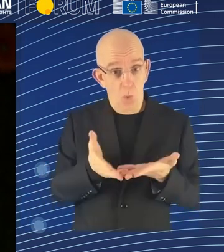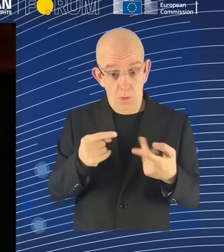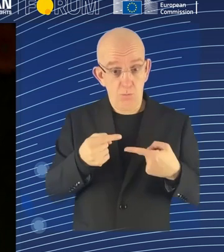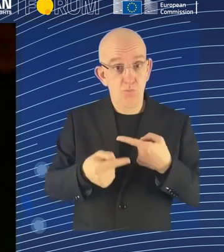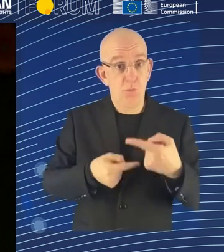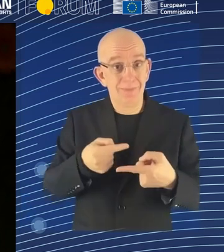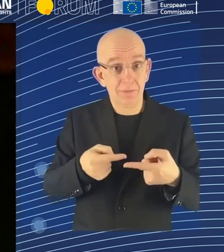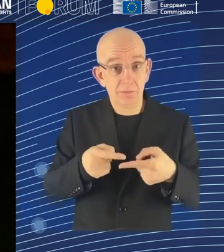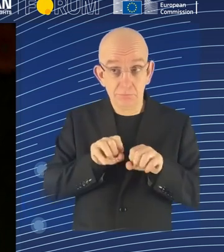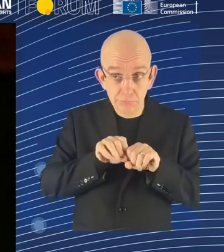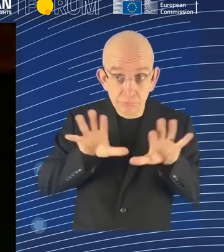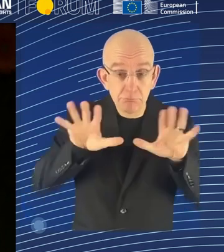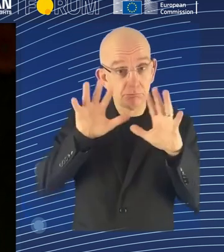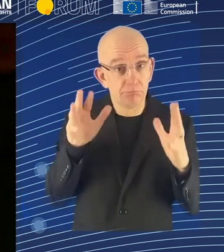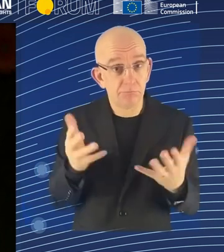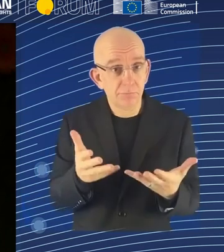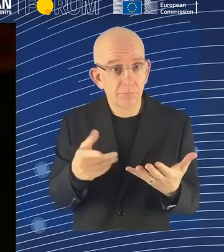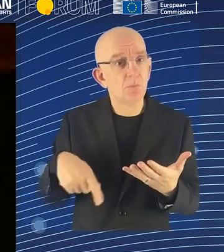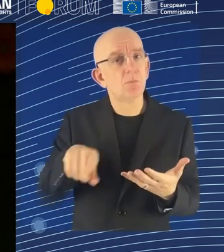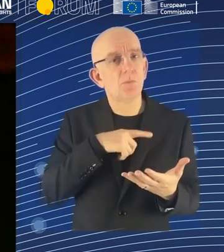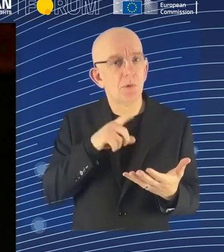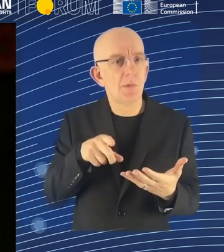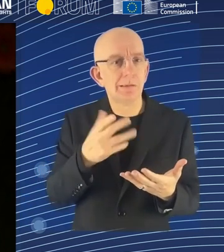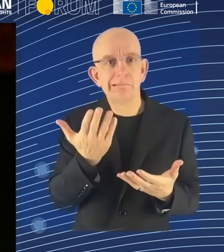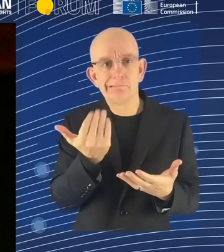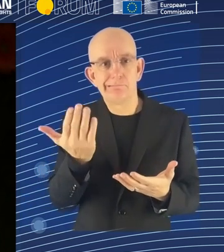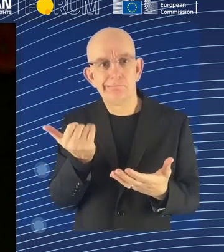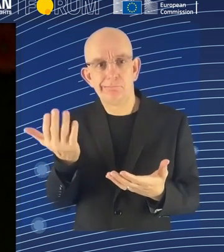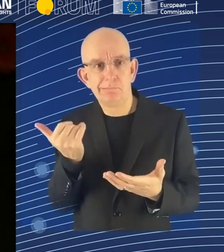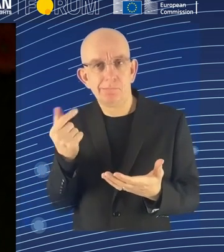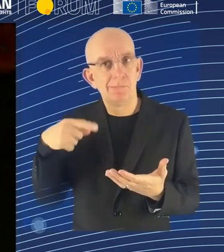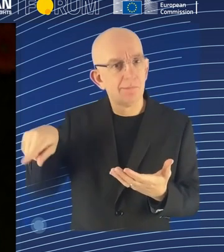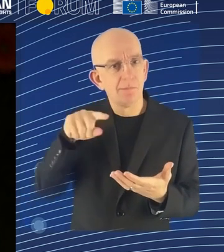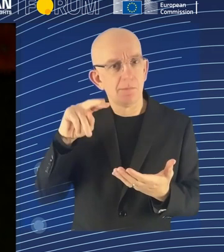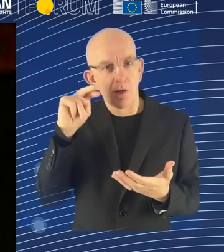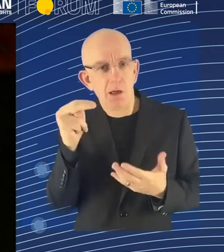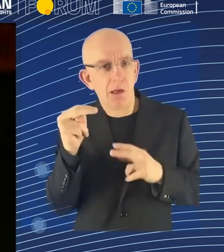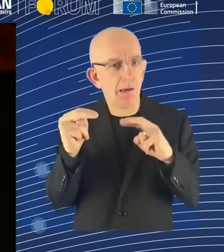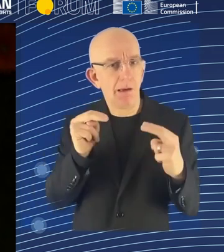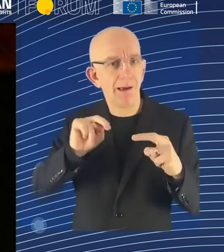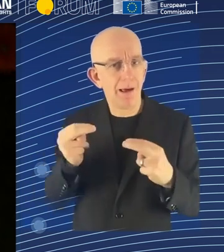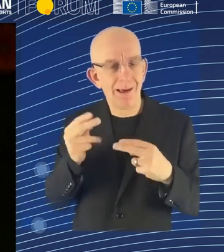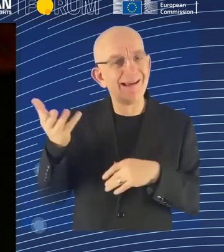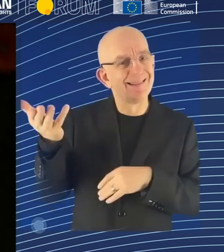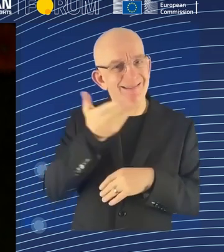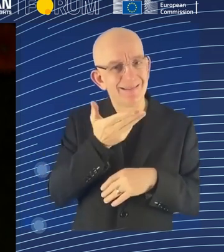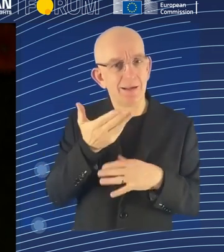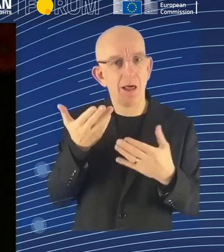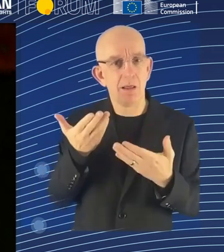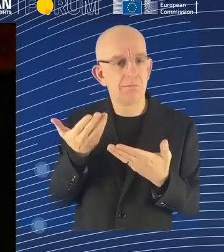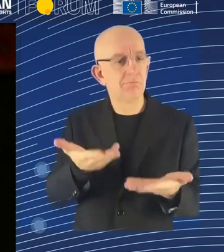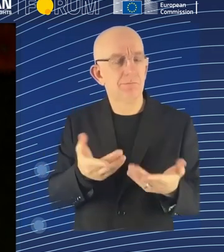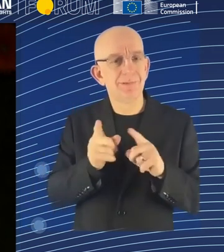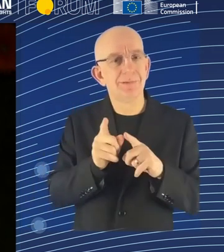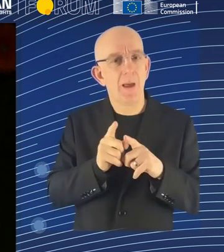a global framework for protection. And this kind of, you know, technology, as we know, they travel and, you know,